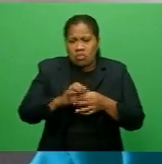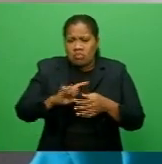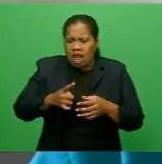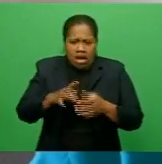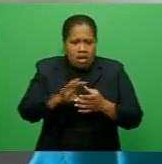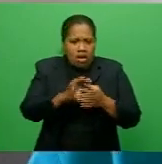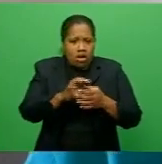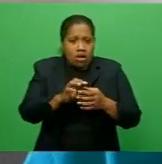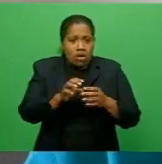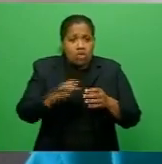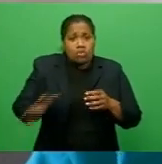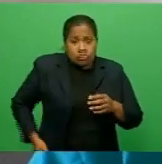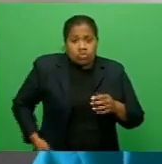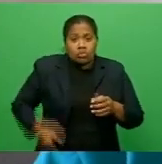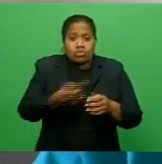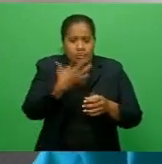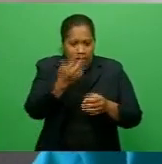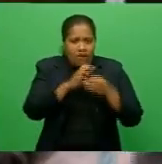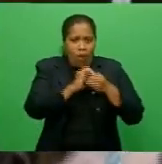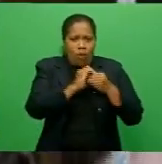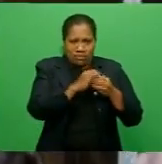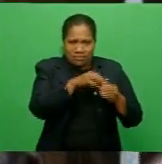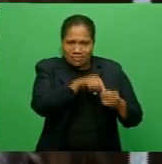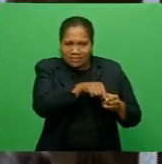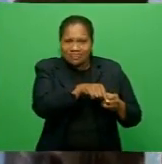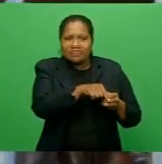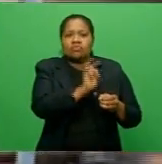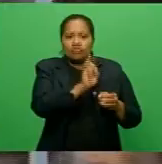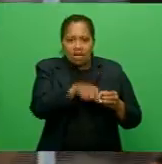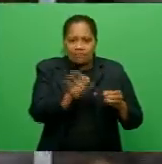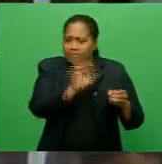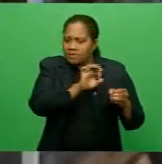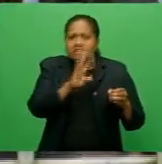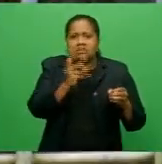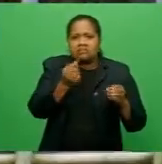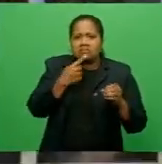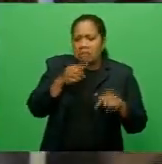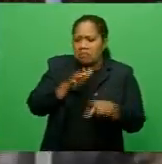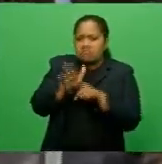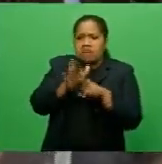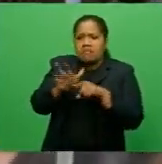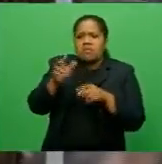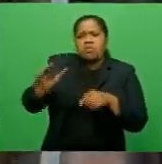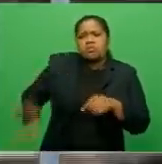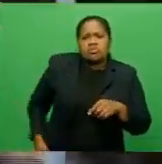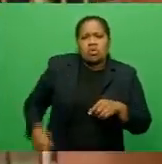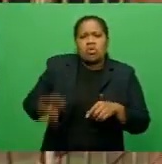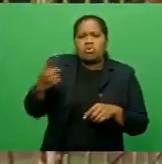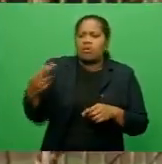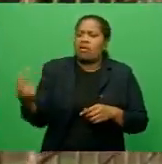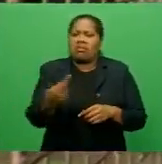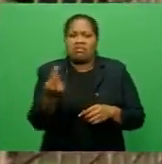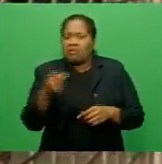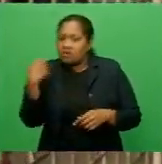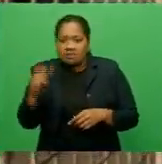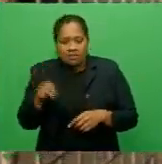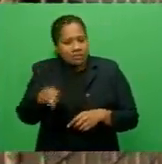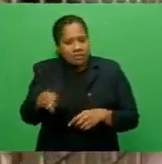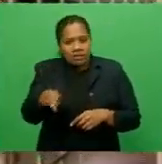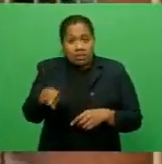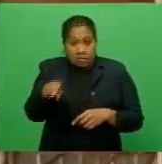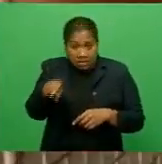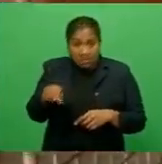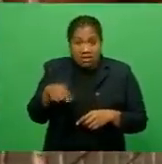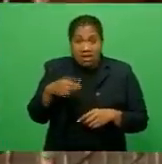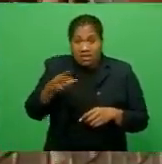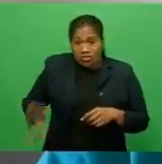not like stray dogs. People mostly end up blaming the stray dogs for attacks. But most of the time it's not the stray dogs. Stray dogs are actually scared